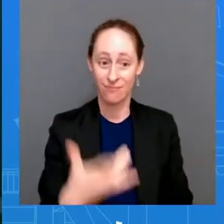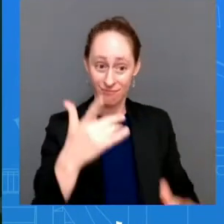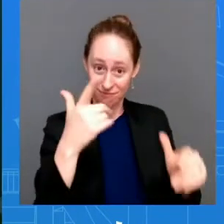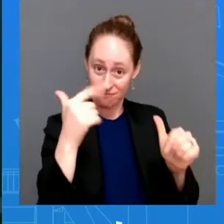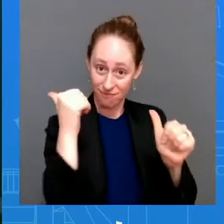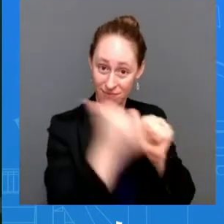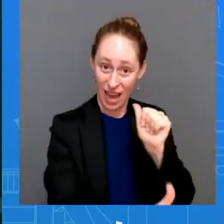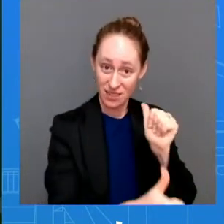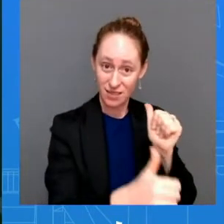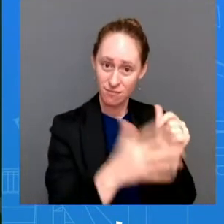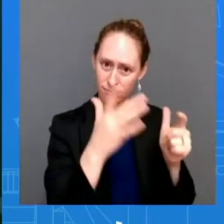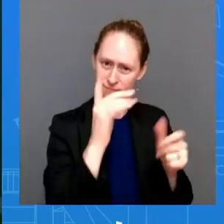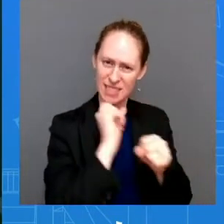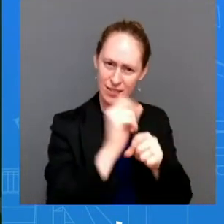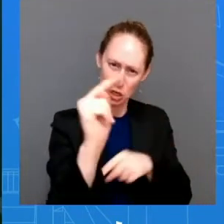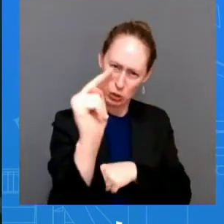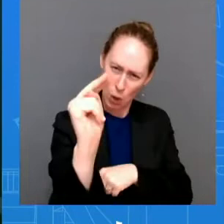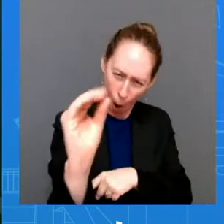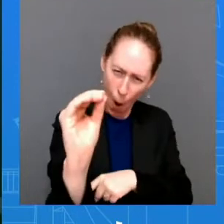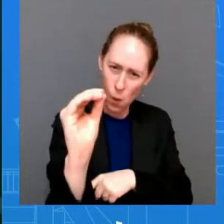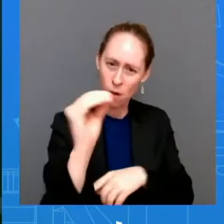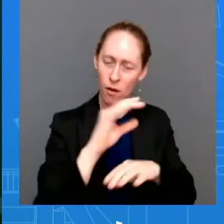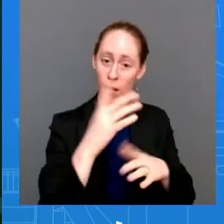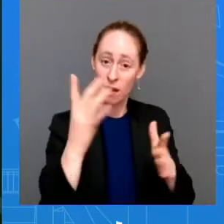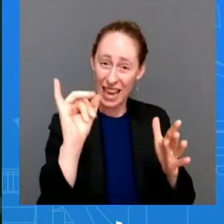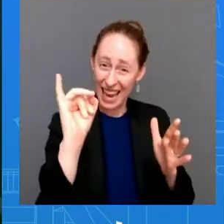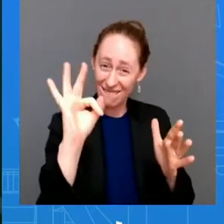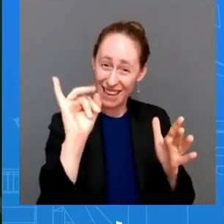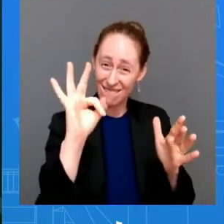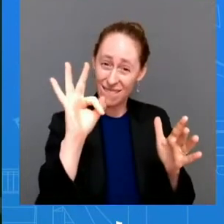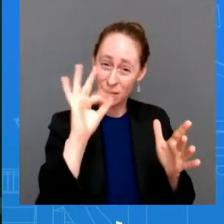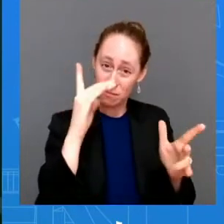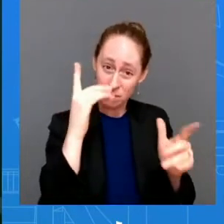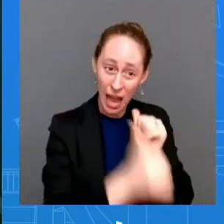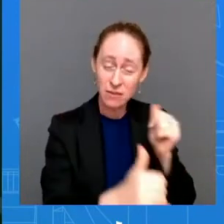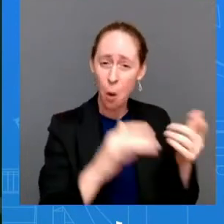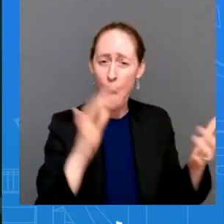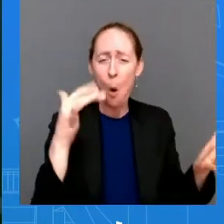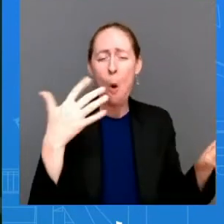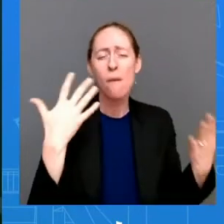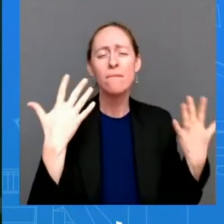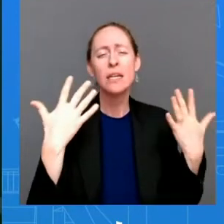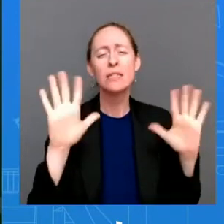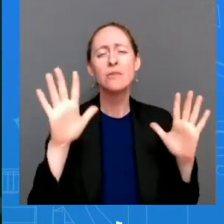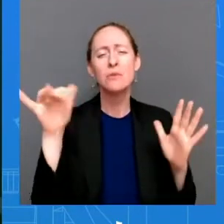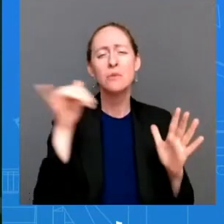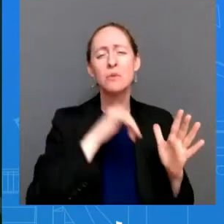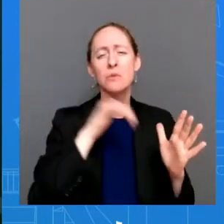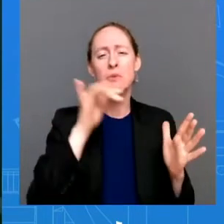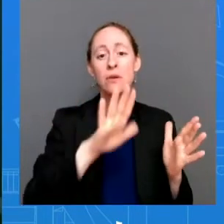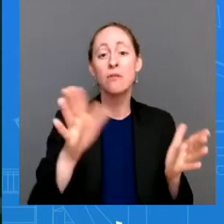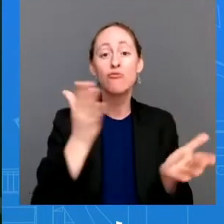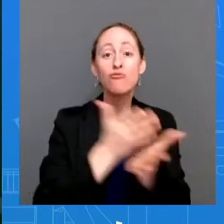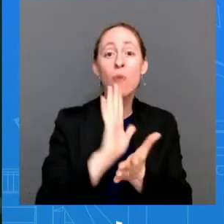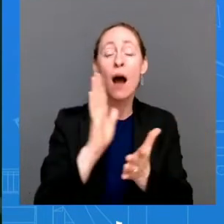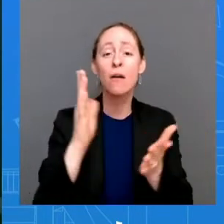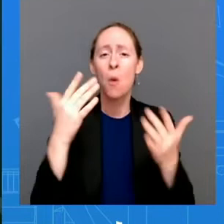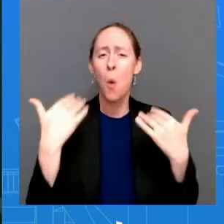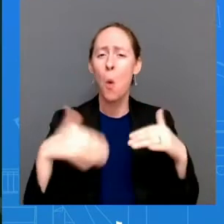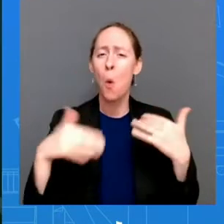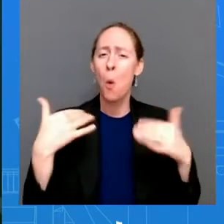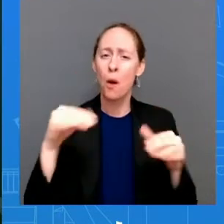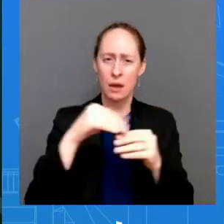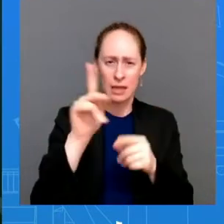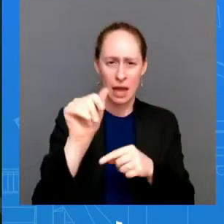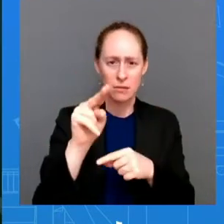they are pushing extreme laws banning a woman's right to choose many of which don't allow exceptions even for rape